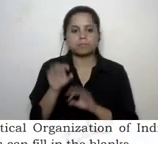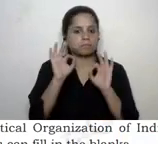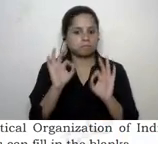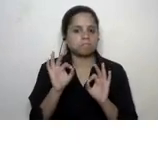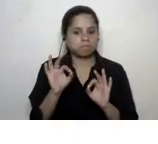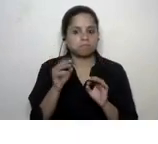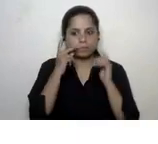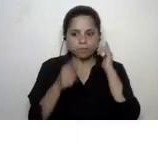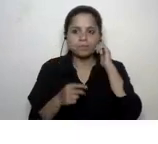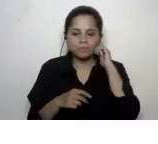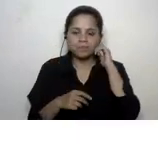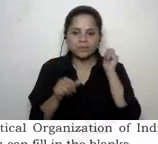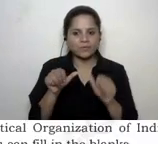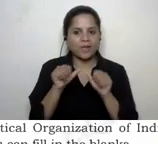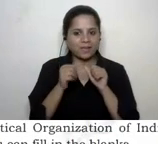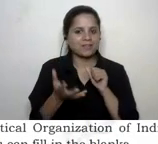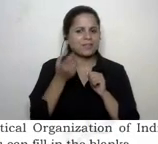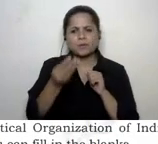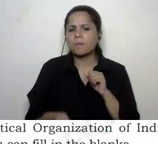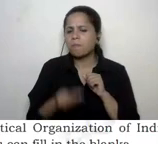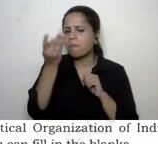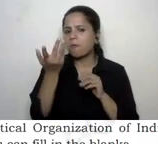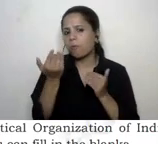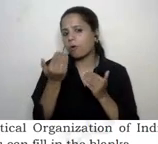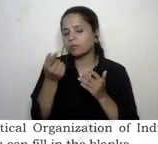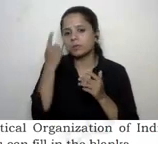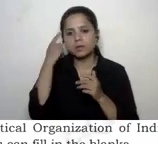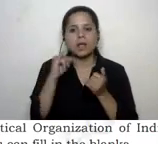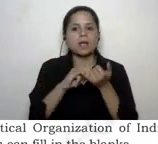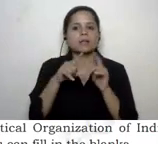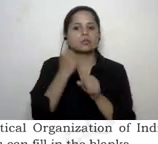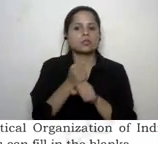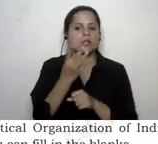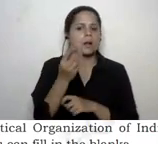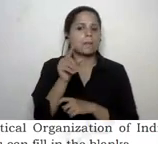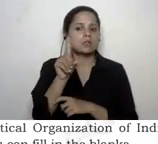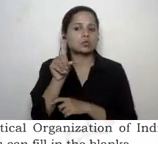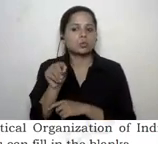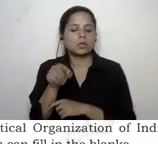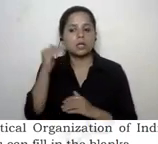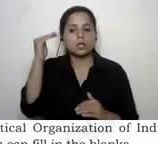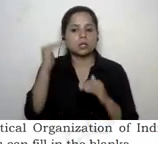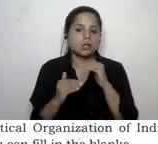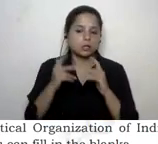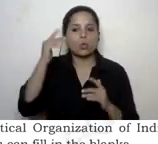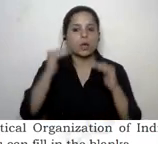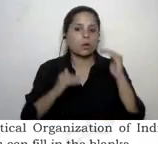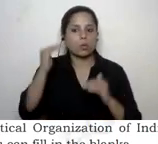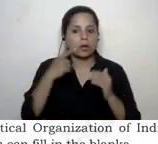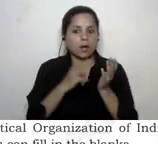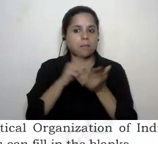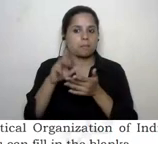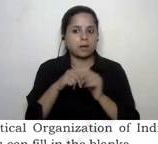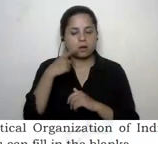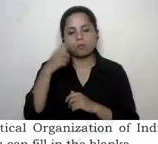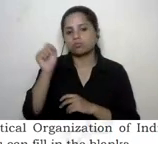there you could talk about uh sdg number 10 probably reduced inequalities meena yes yes